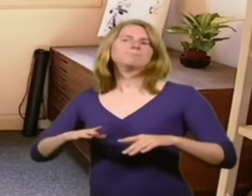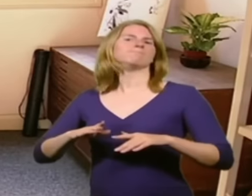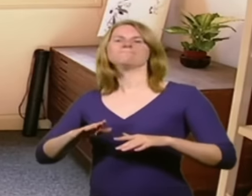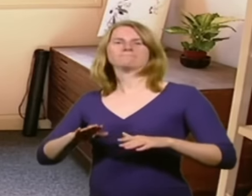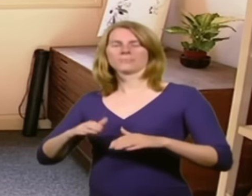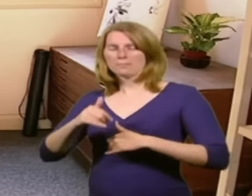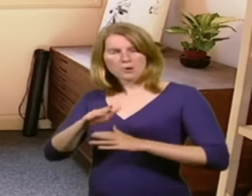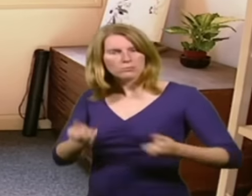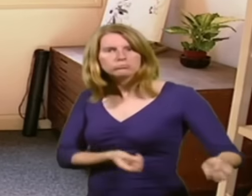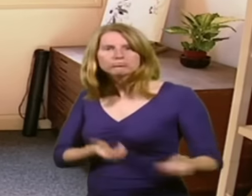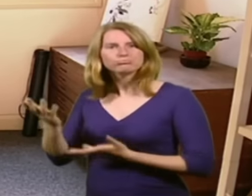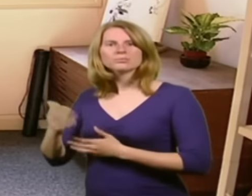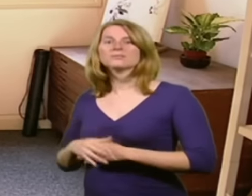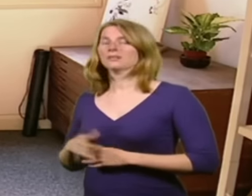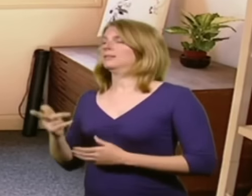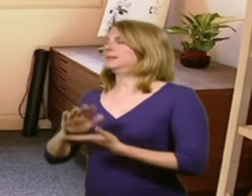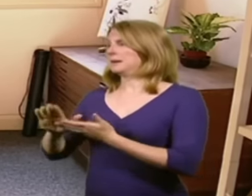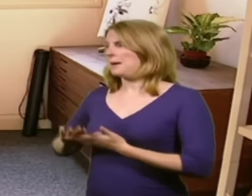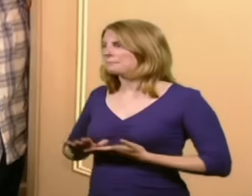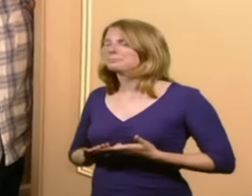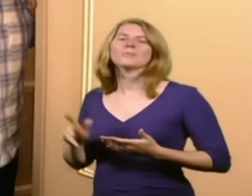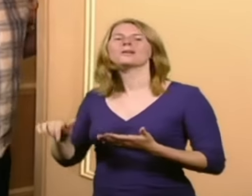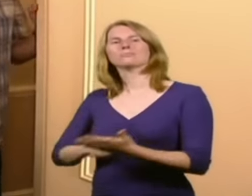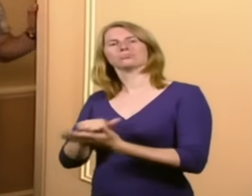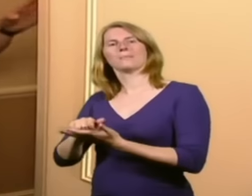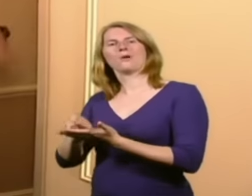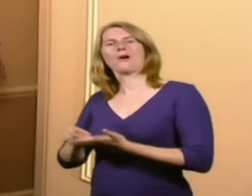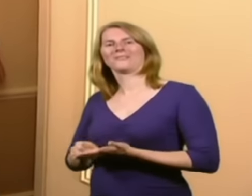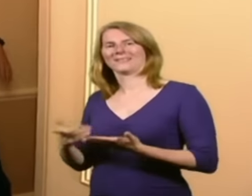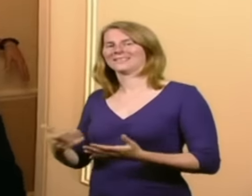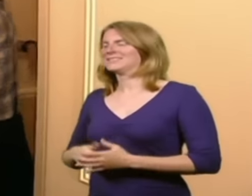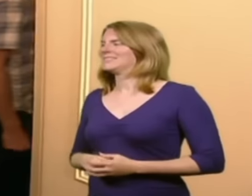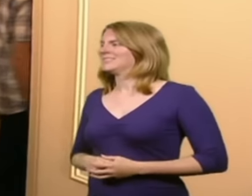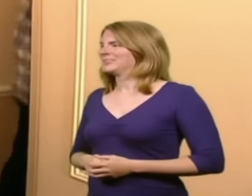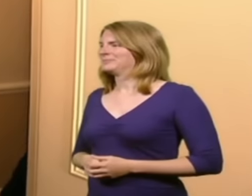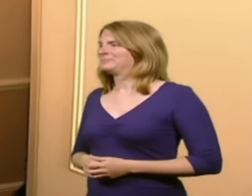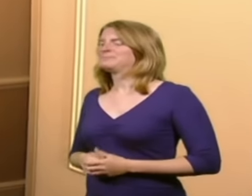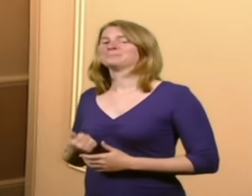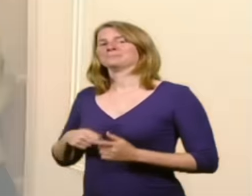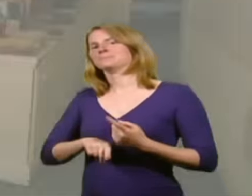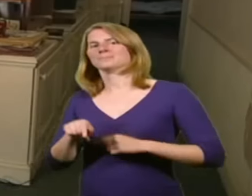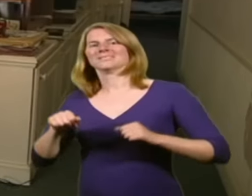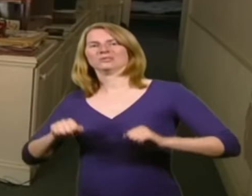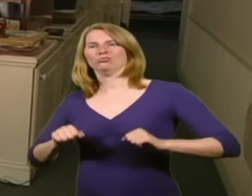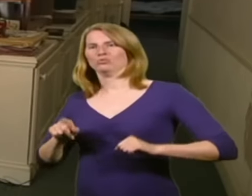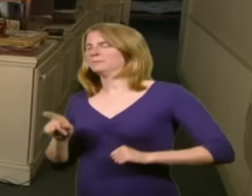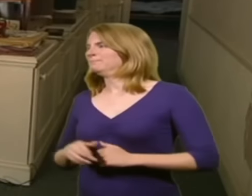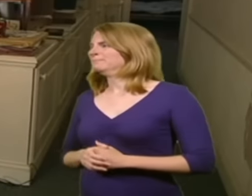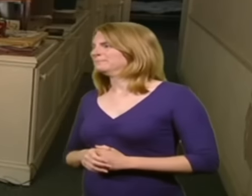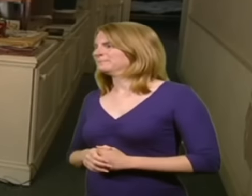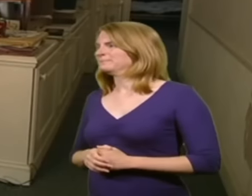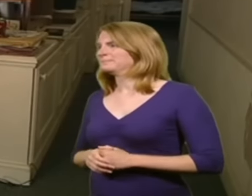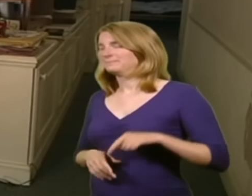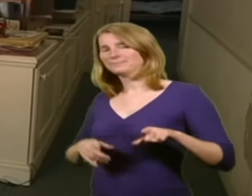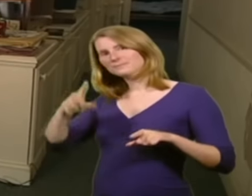All gone. Cleaned up. Neat and tidy. A proper office. Excellent. Shall we move on? Yeah, show me the sitting room. Do you remember here, they